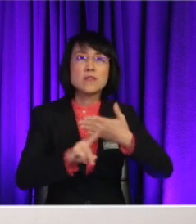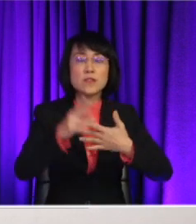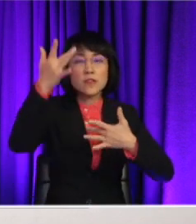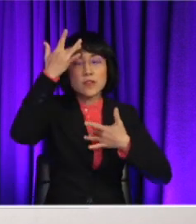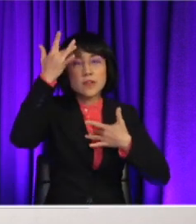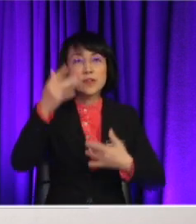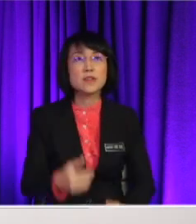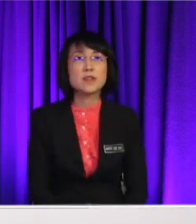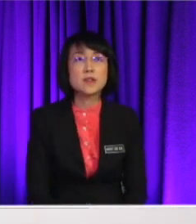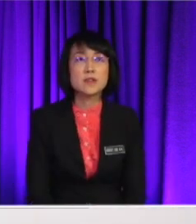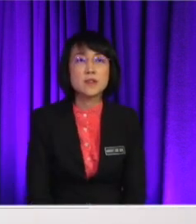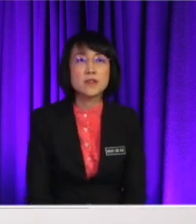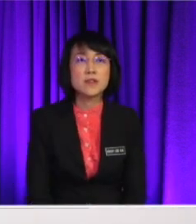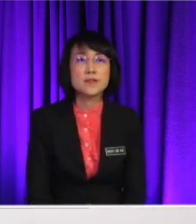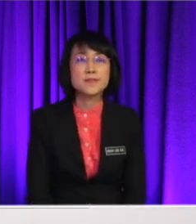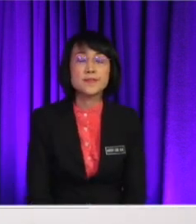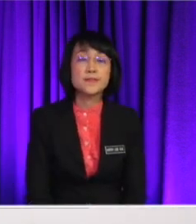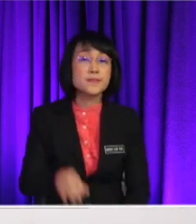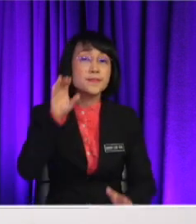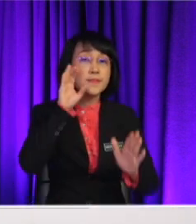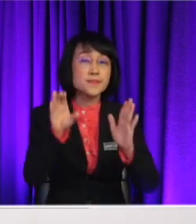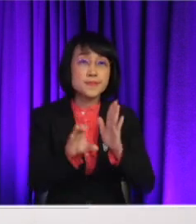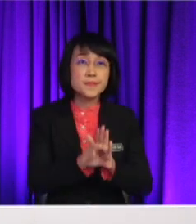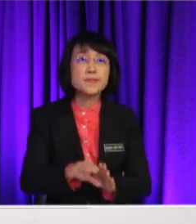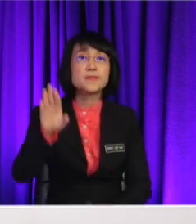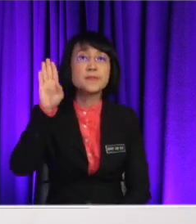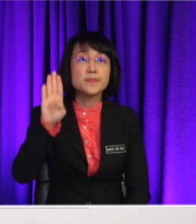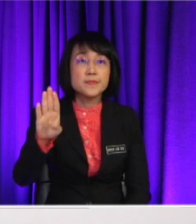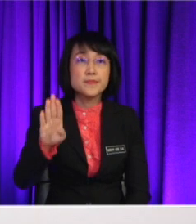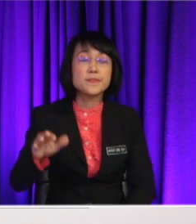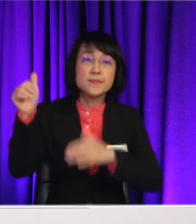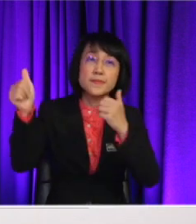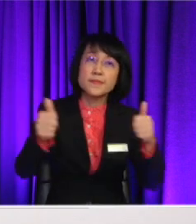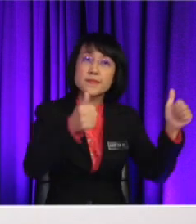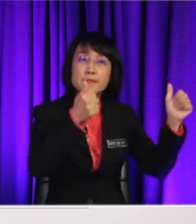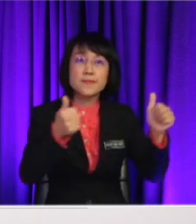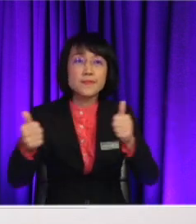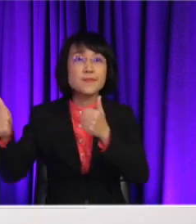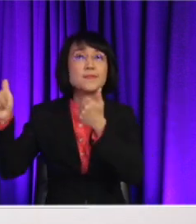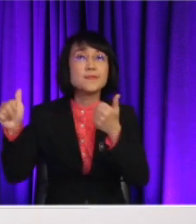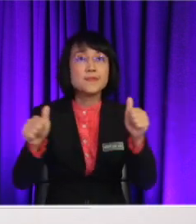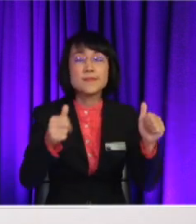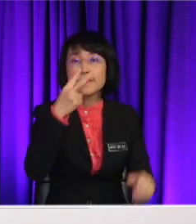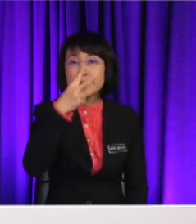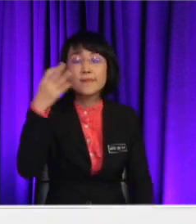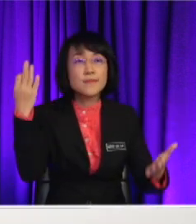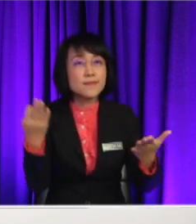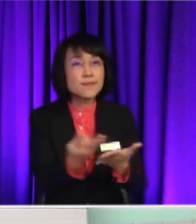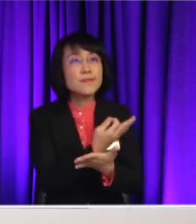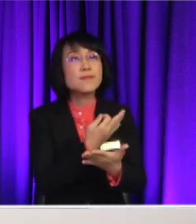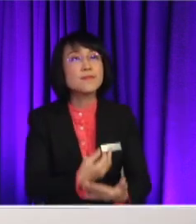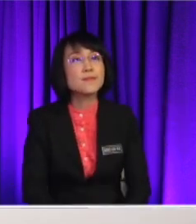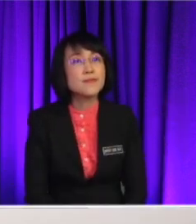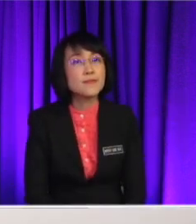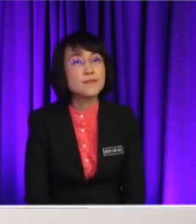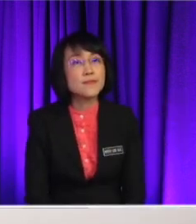In picture? On the other hand, in picture B, the air is seemed like not affected by the gentleman Which